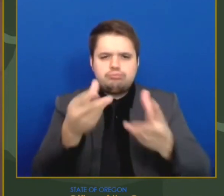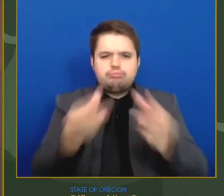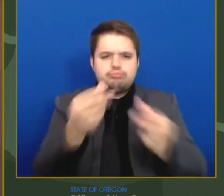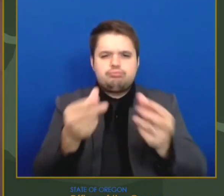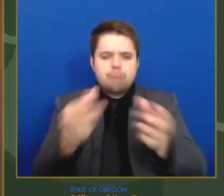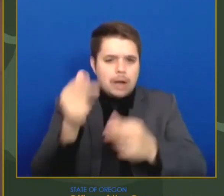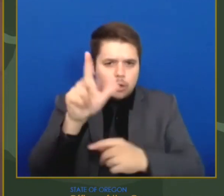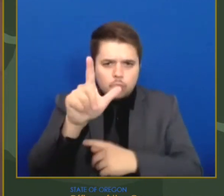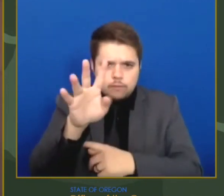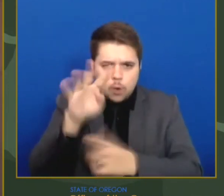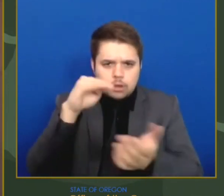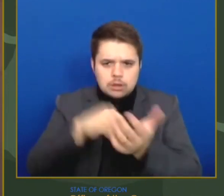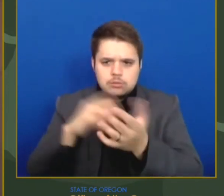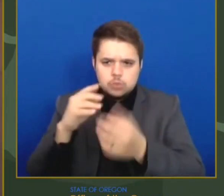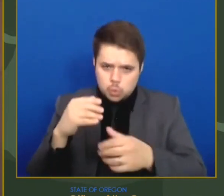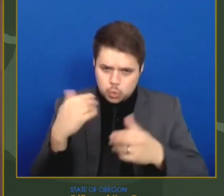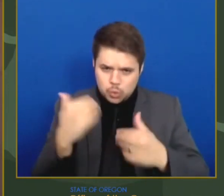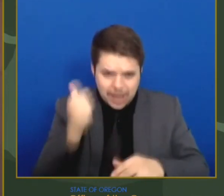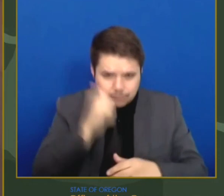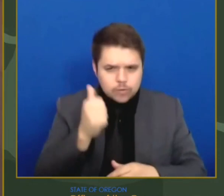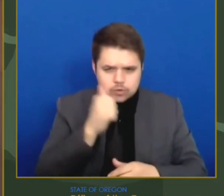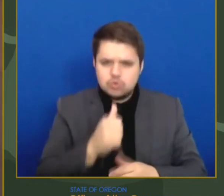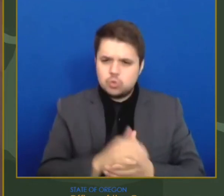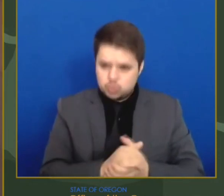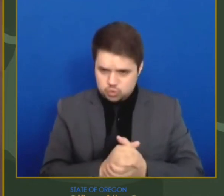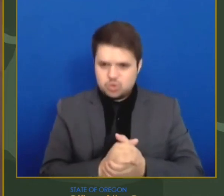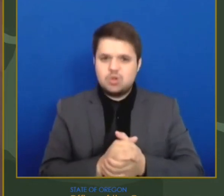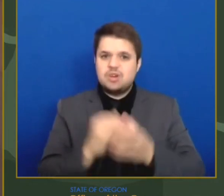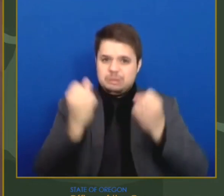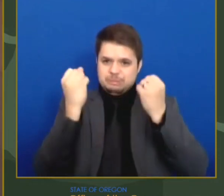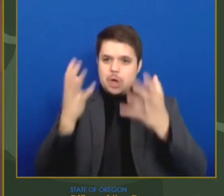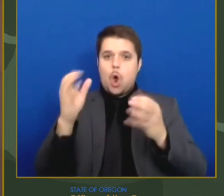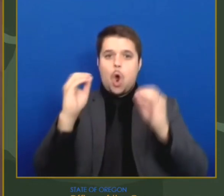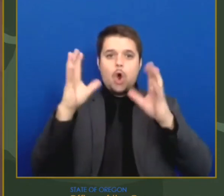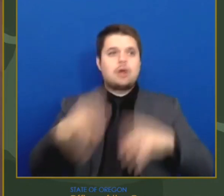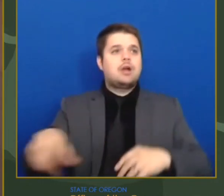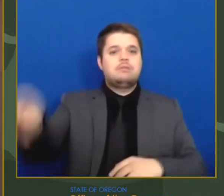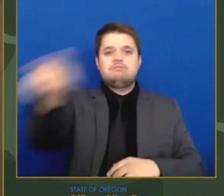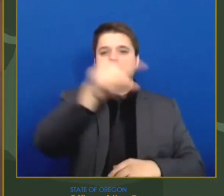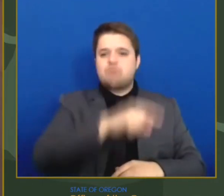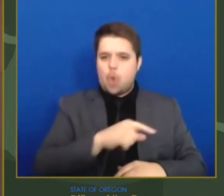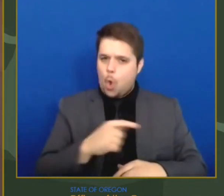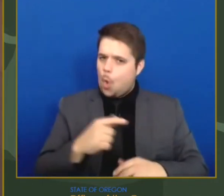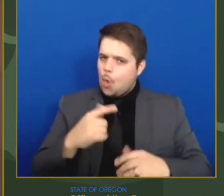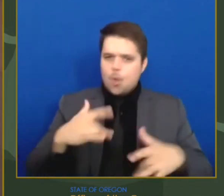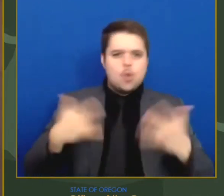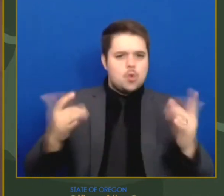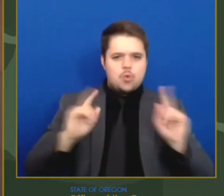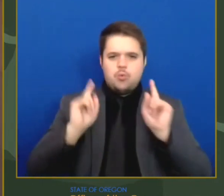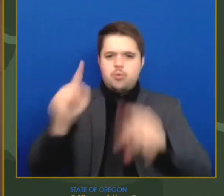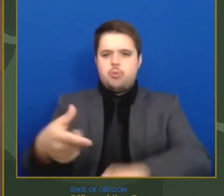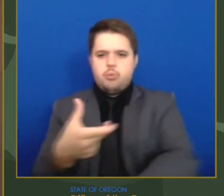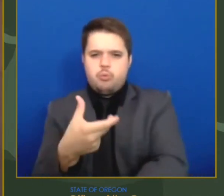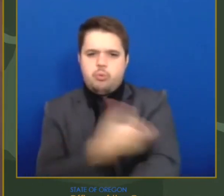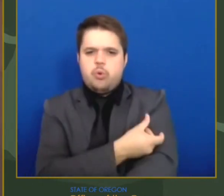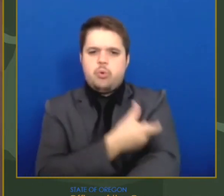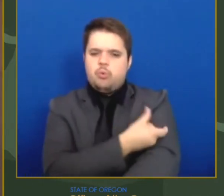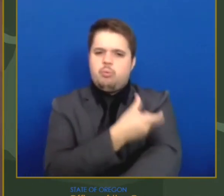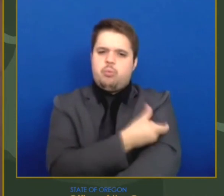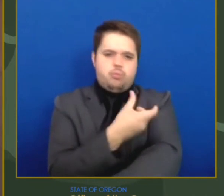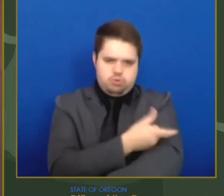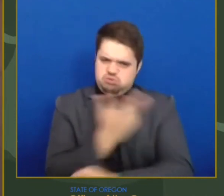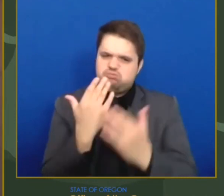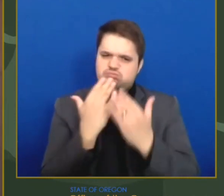many Oregonians who are eager to get the vaccine when it's available to them. Along the way, Oregon